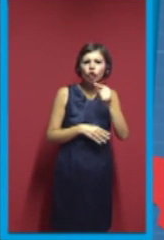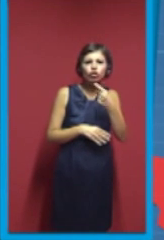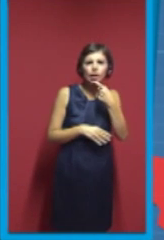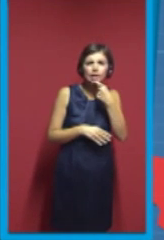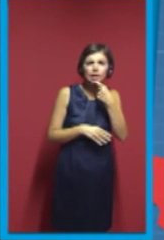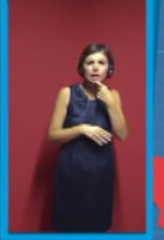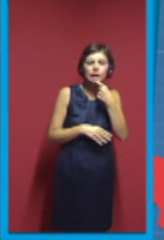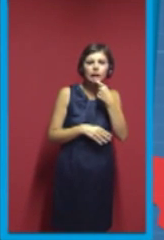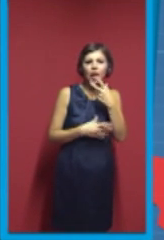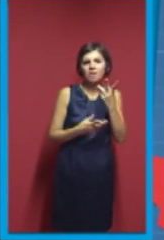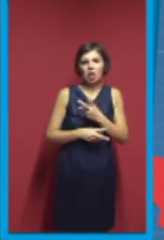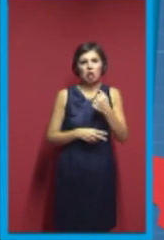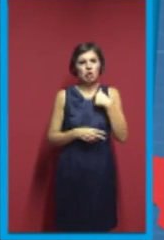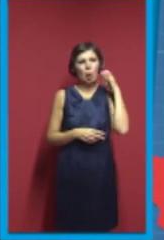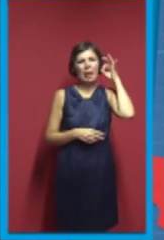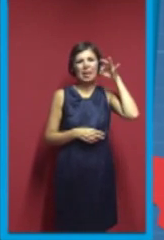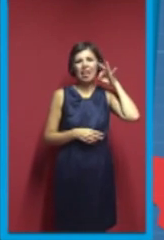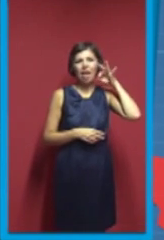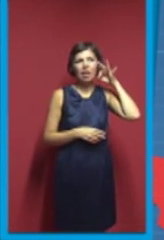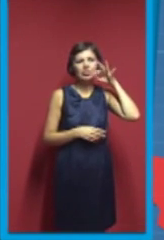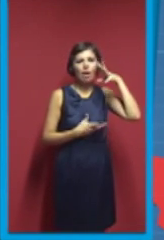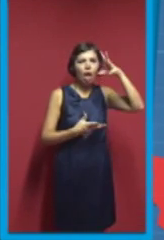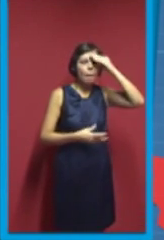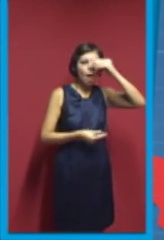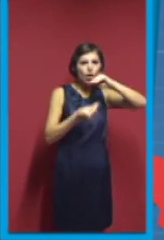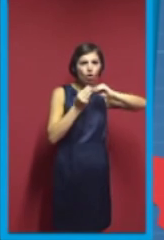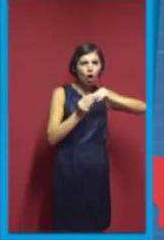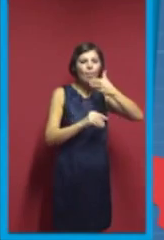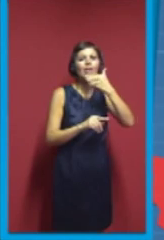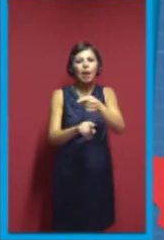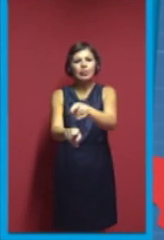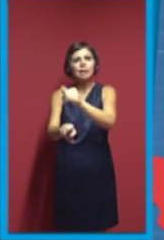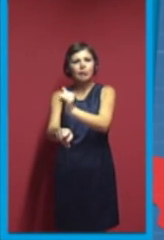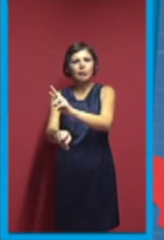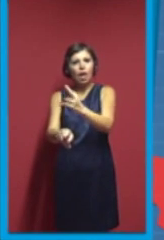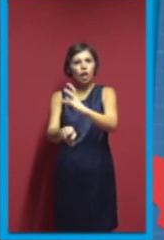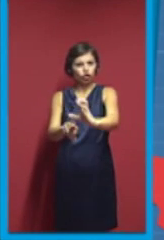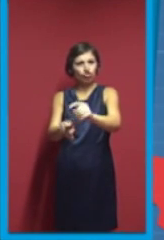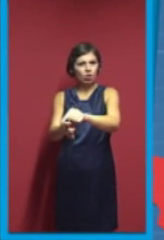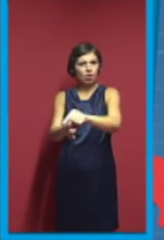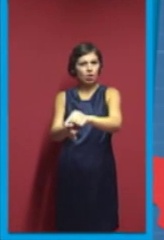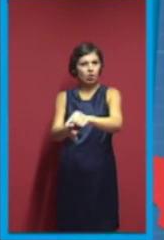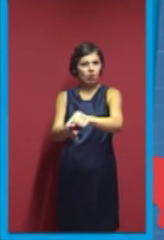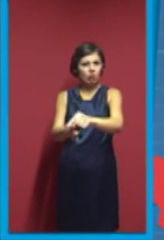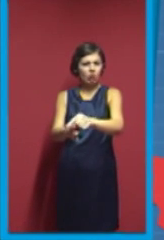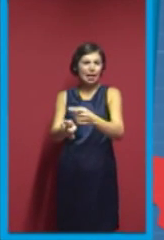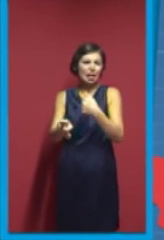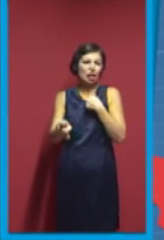So, it's my excuse if I do some inappropriate jokes or something like that. It's thanks to IRC. So,